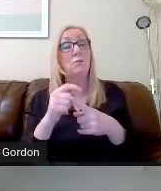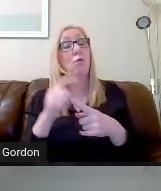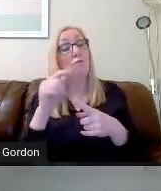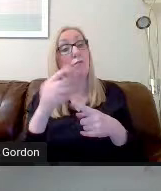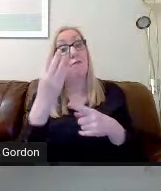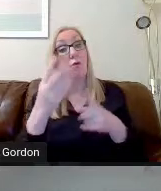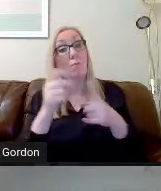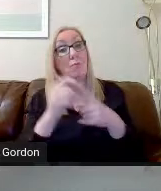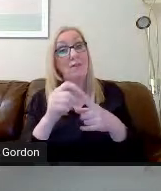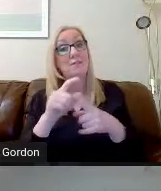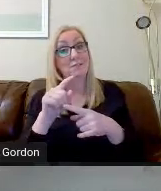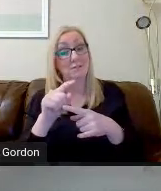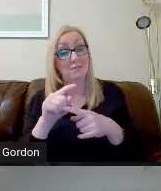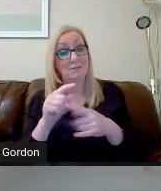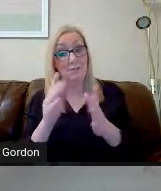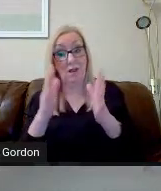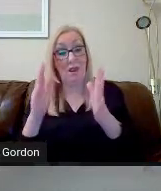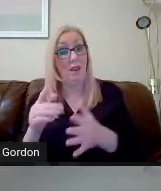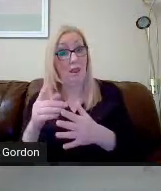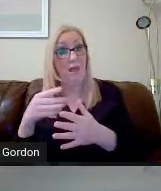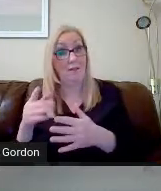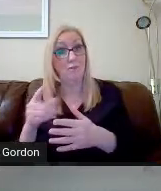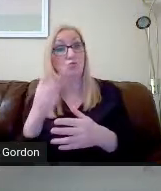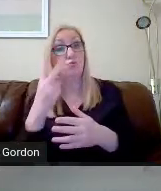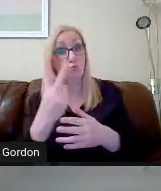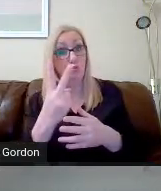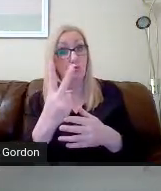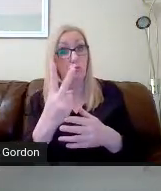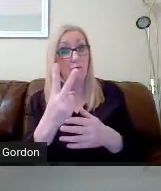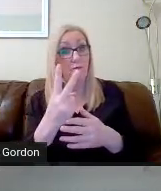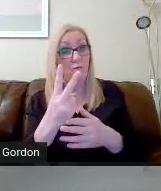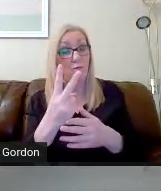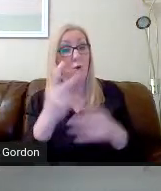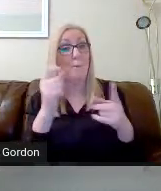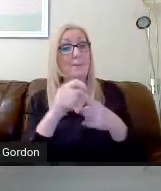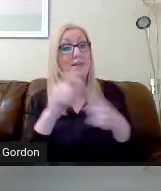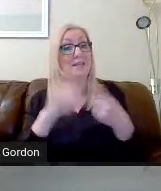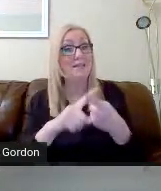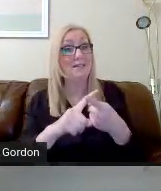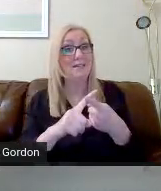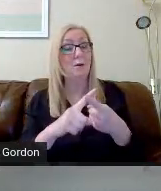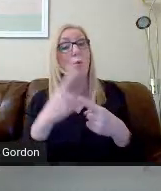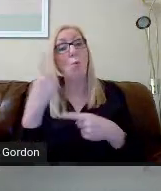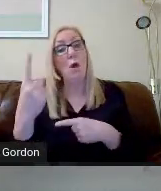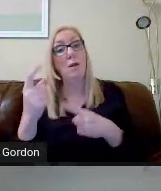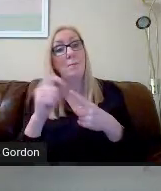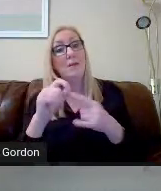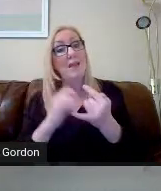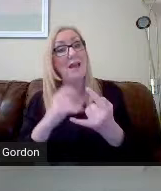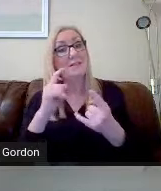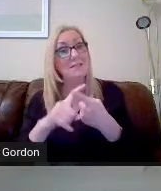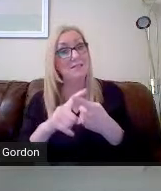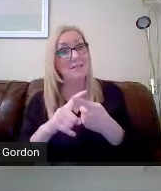periods, two are PE, one is PSE, and one is RME,